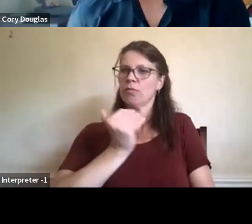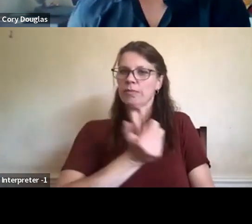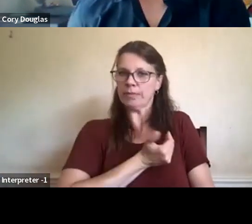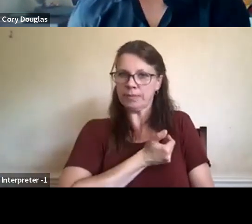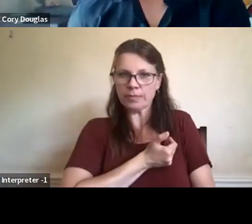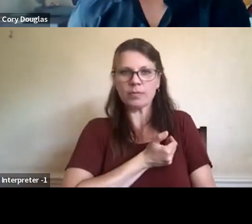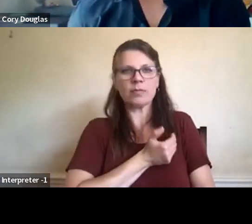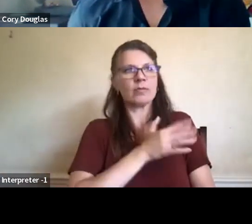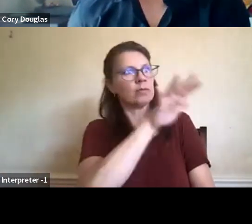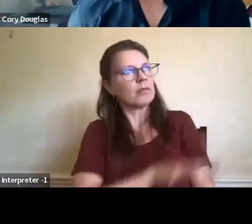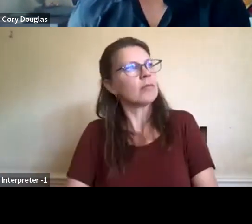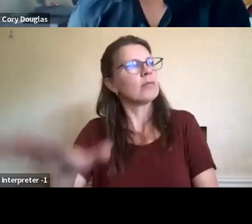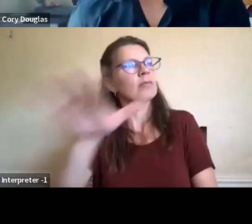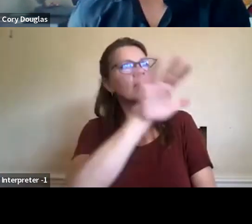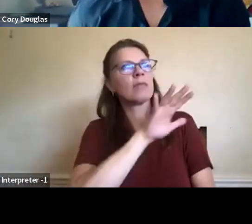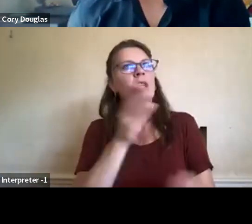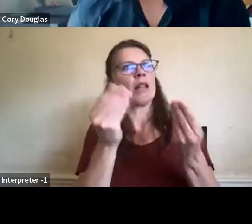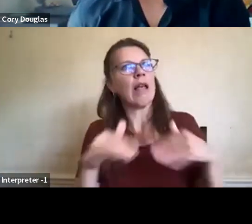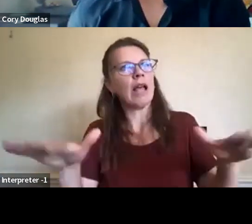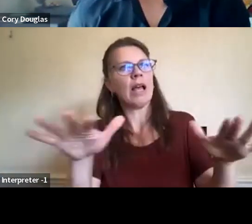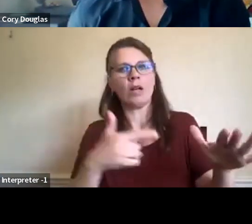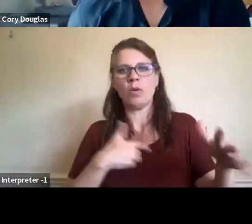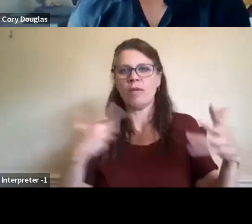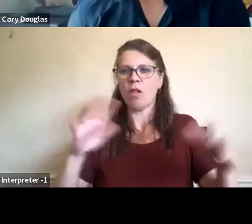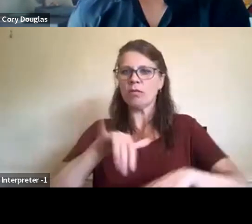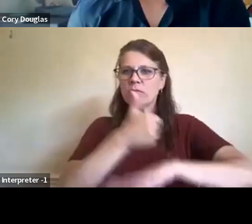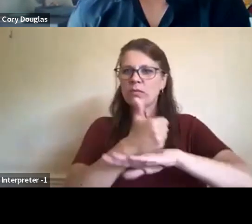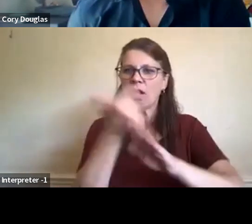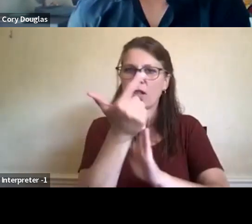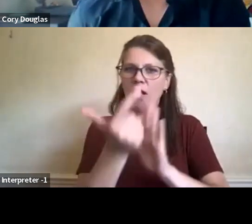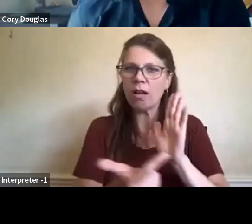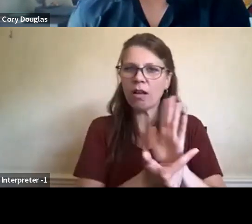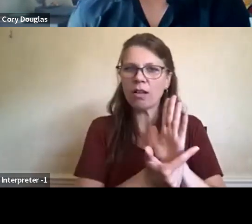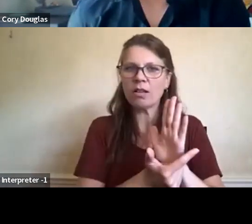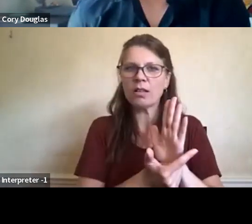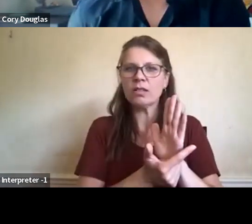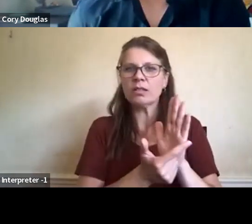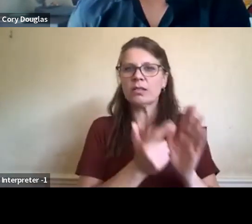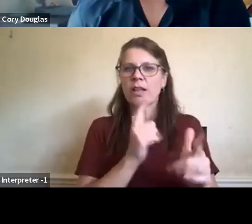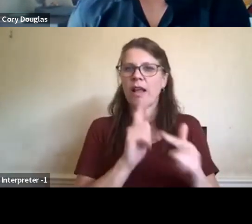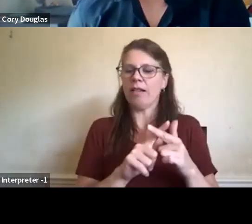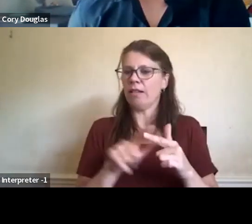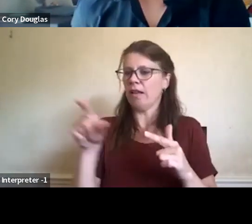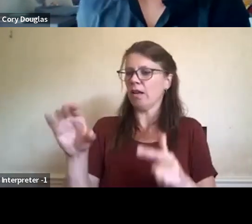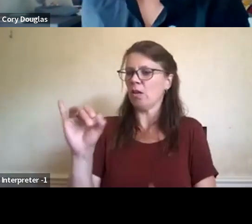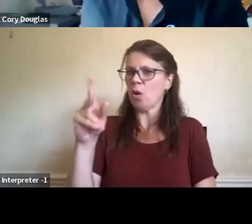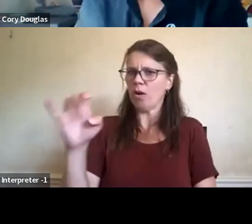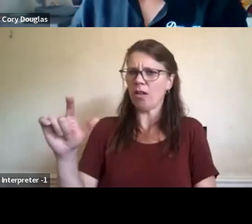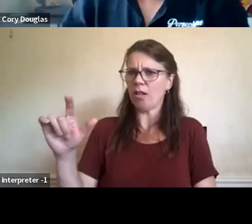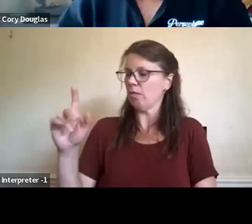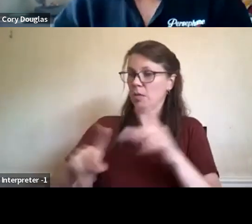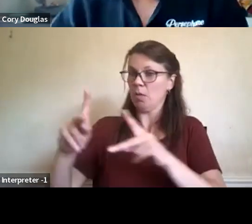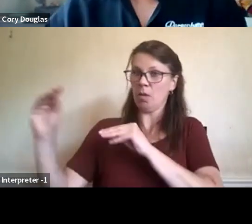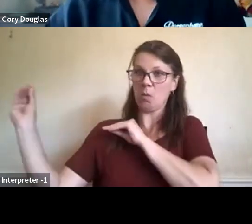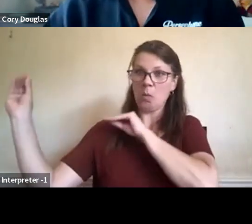history. We've established laws and the colonial forces that were imposed upon us to have had a devastating